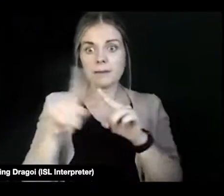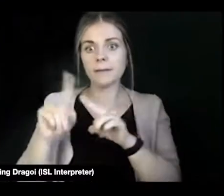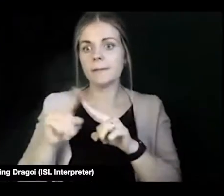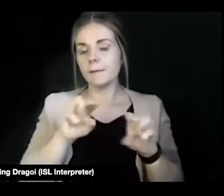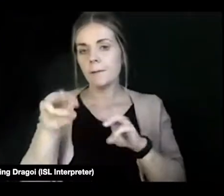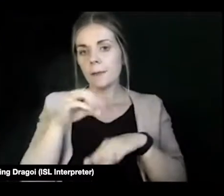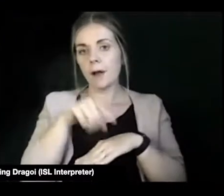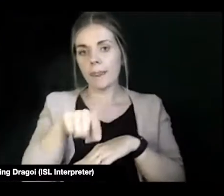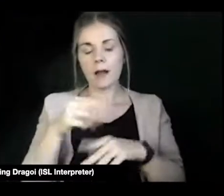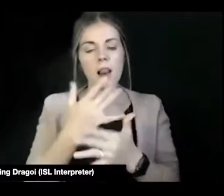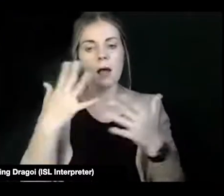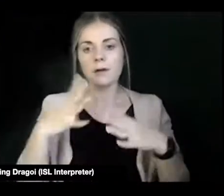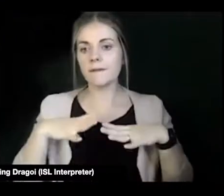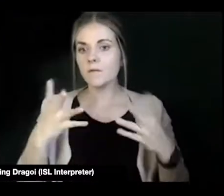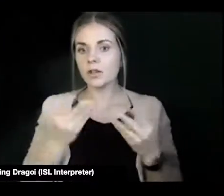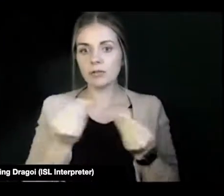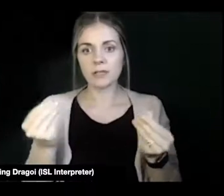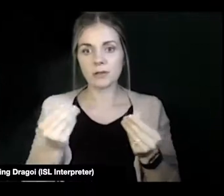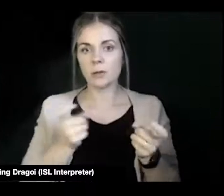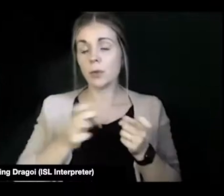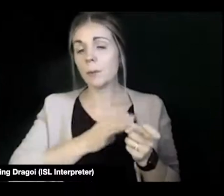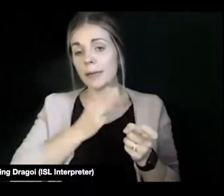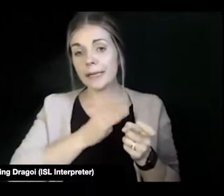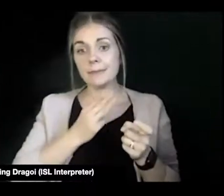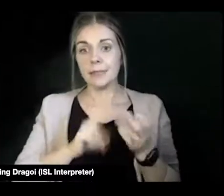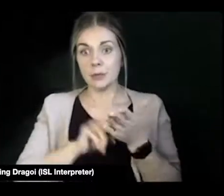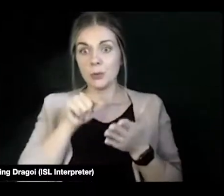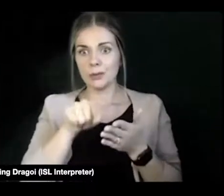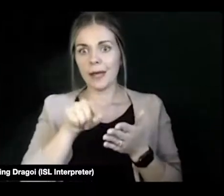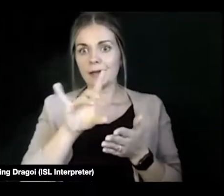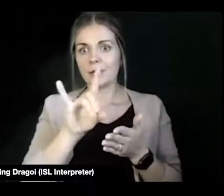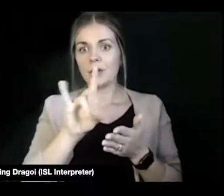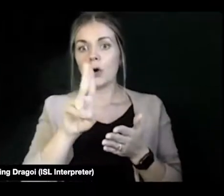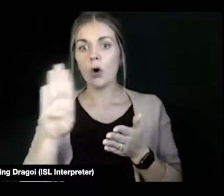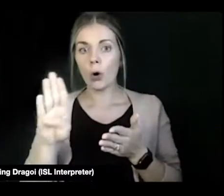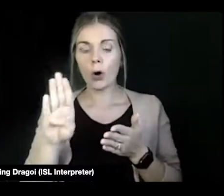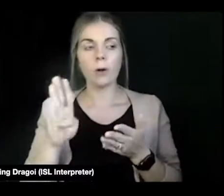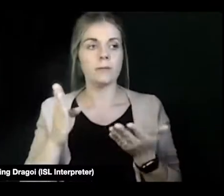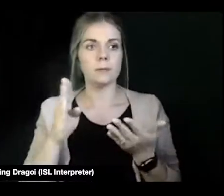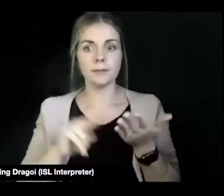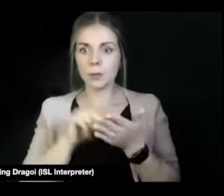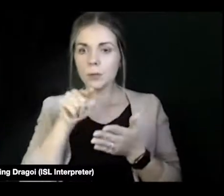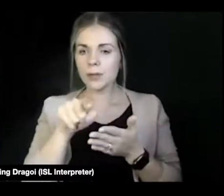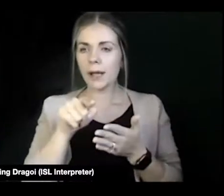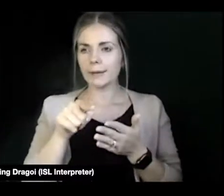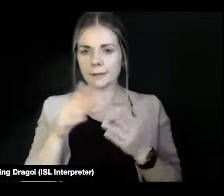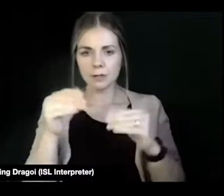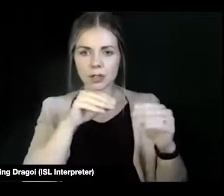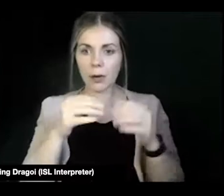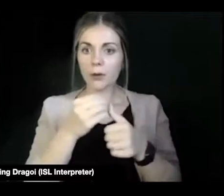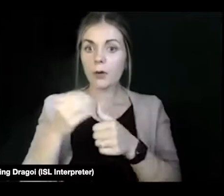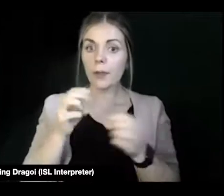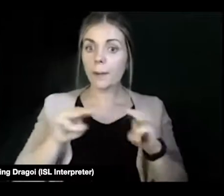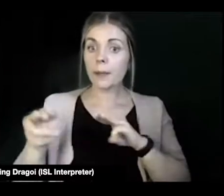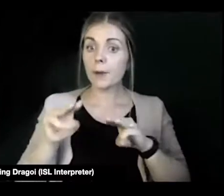there are lots of free resources. So please go on there. Use it. Speak to people. And if you think